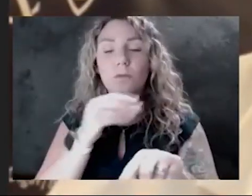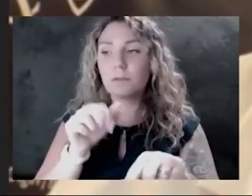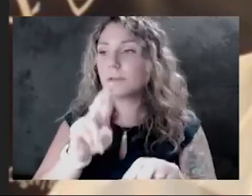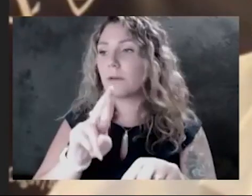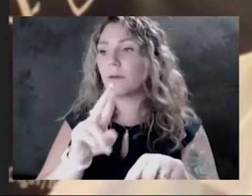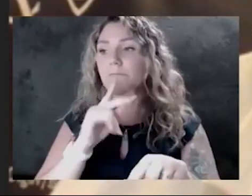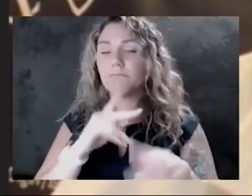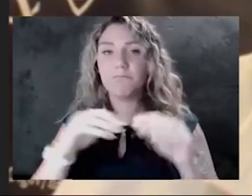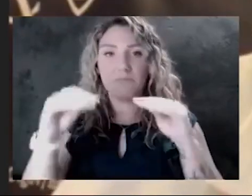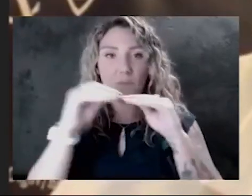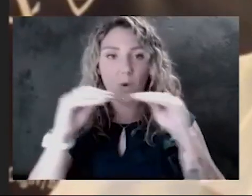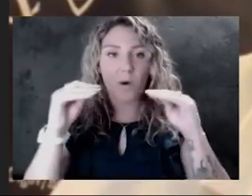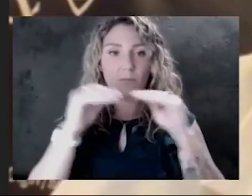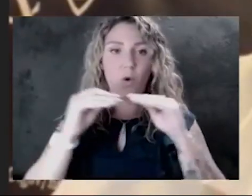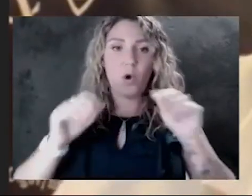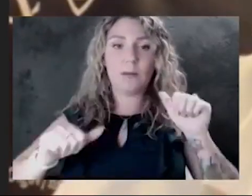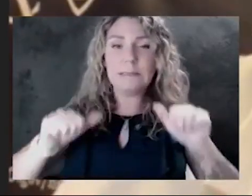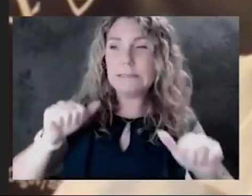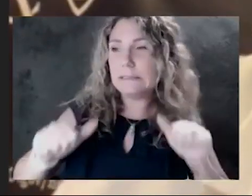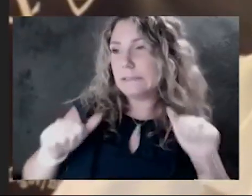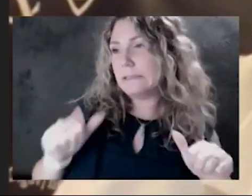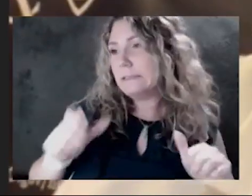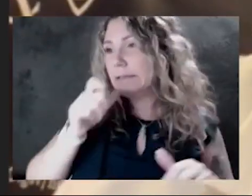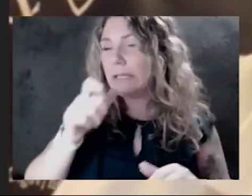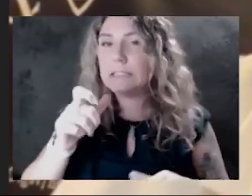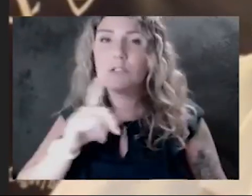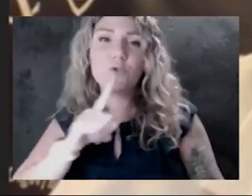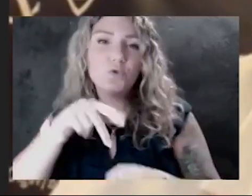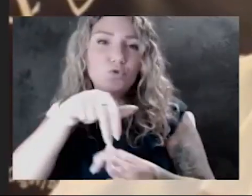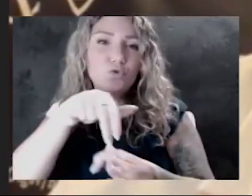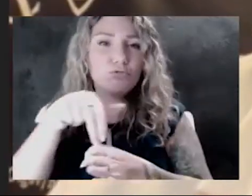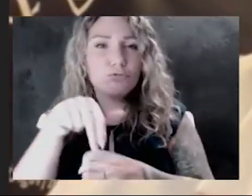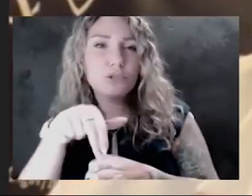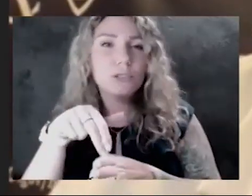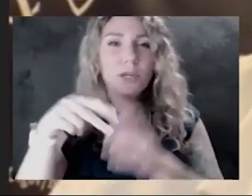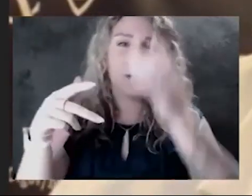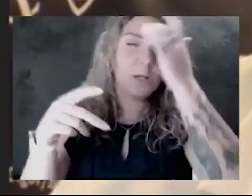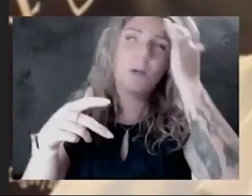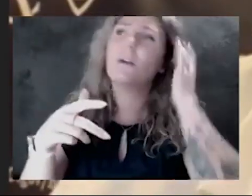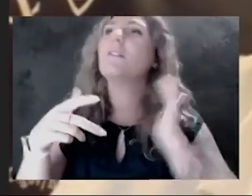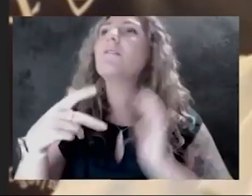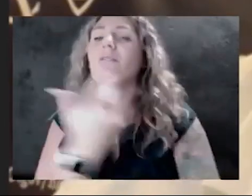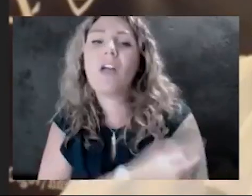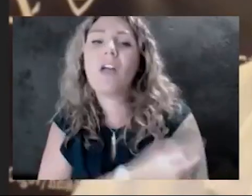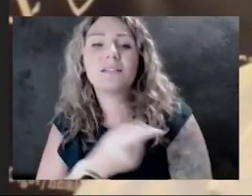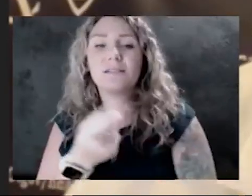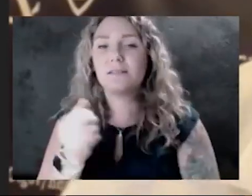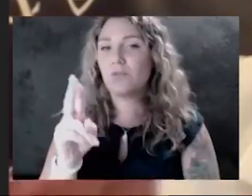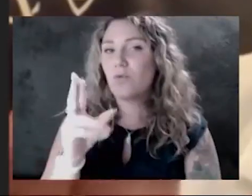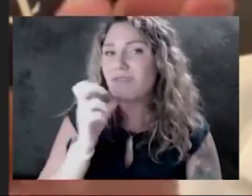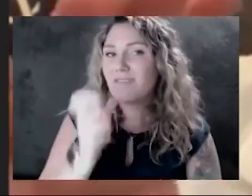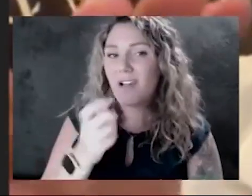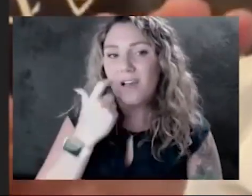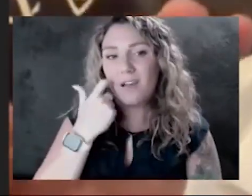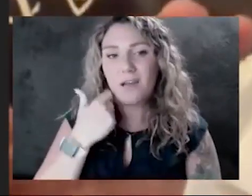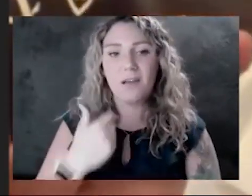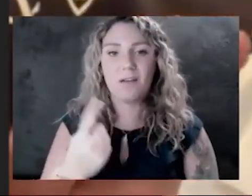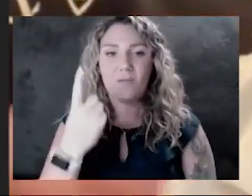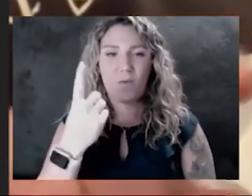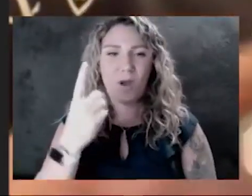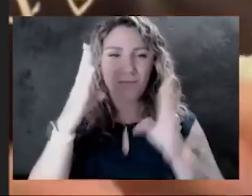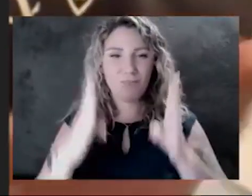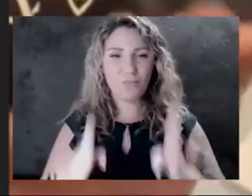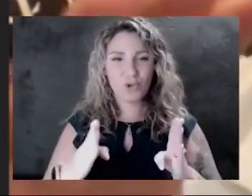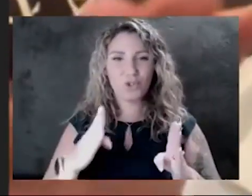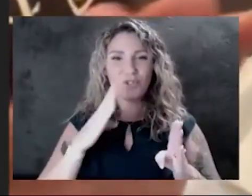have been on the fence and just haven't gotten around to it? I had a clerical person one time give me a round to